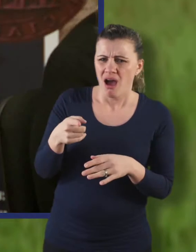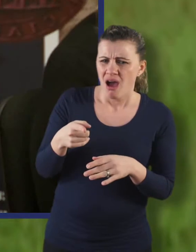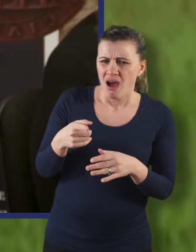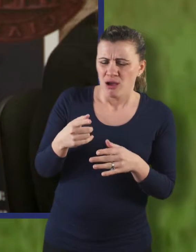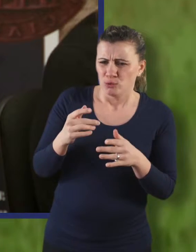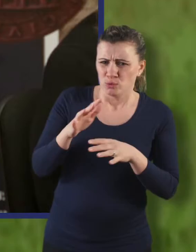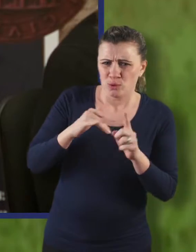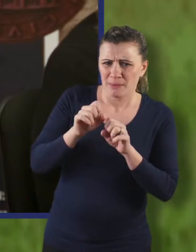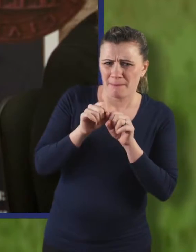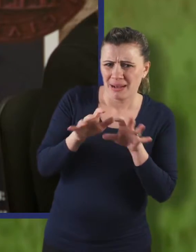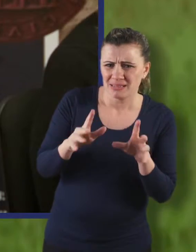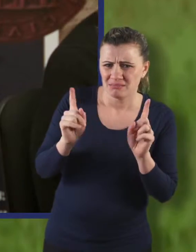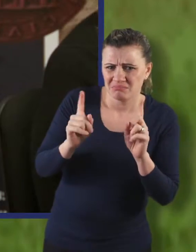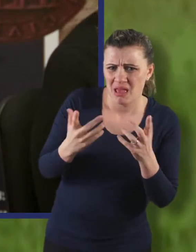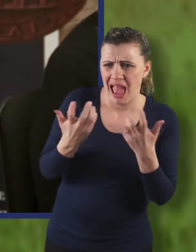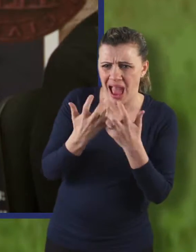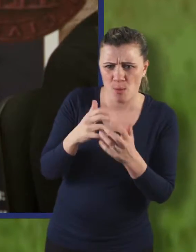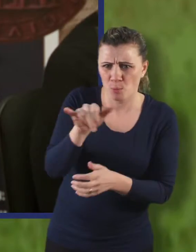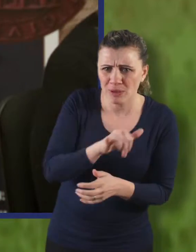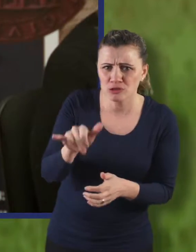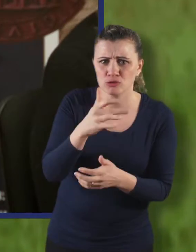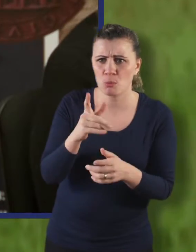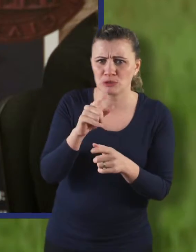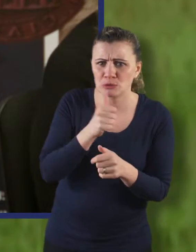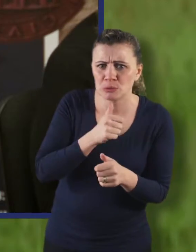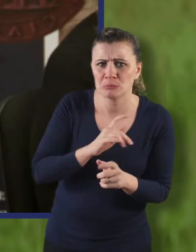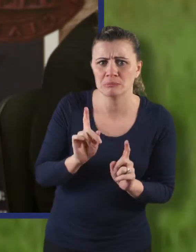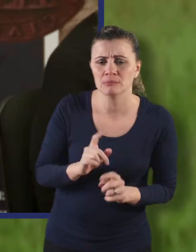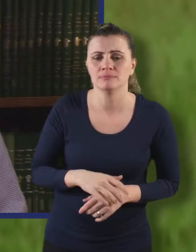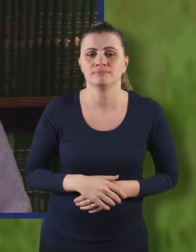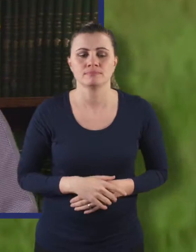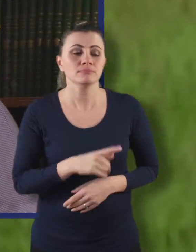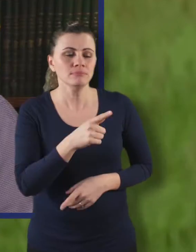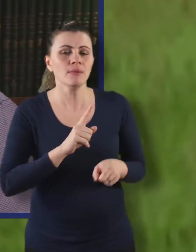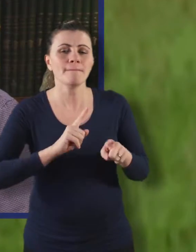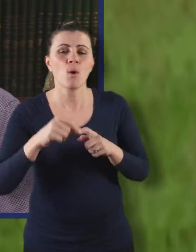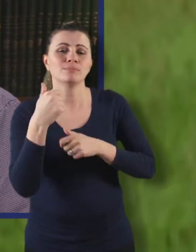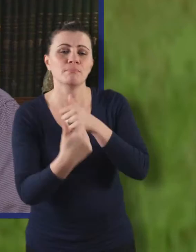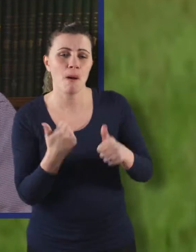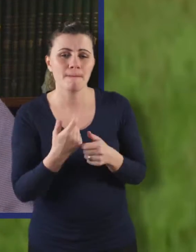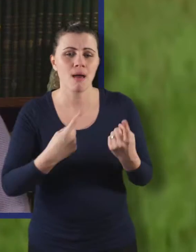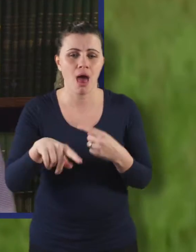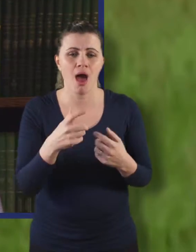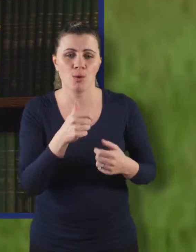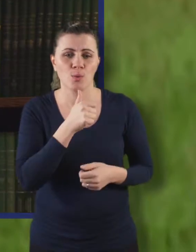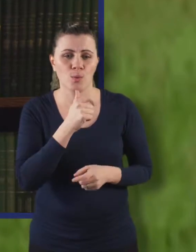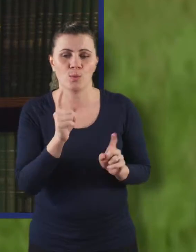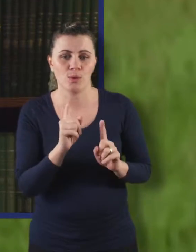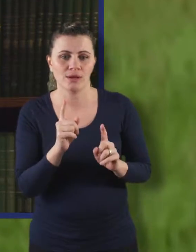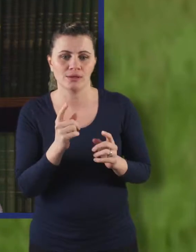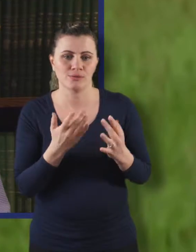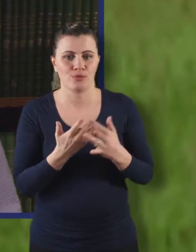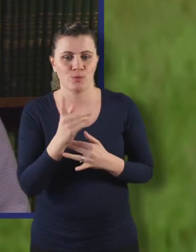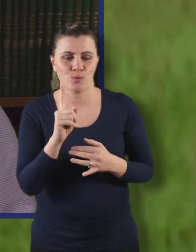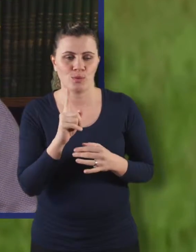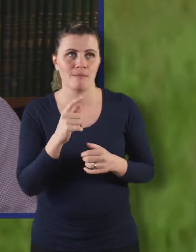What are the key social media platforms and how can they be used? The most popular social network platforms are the ones which